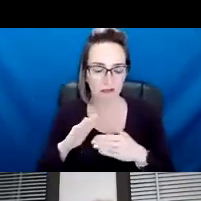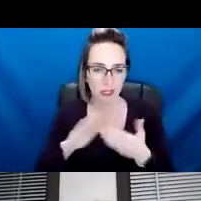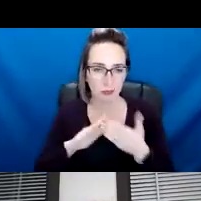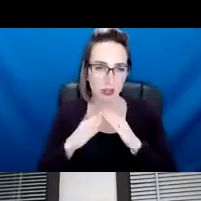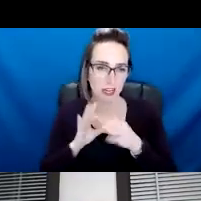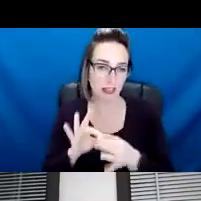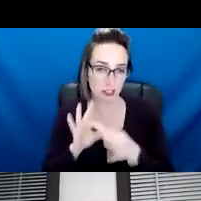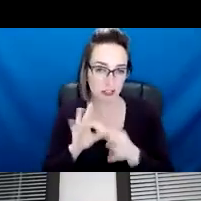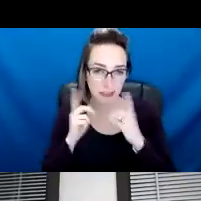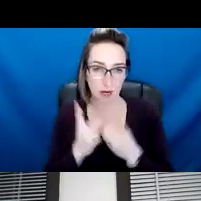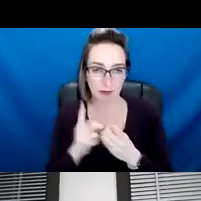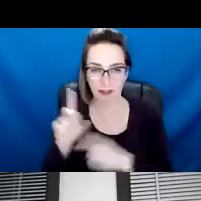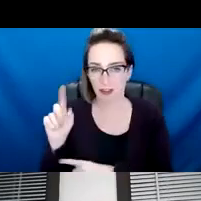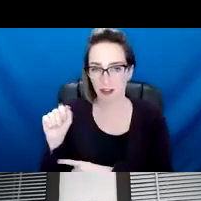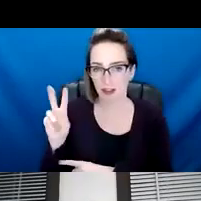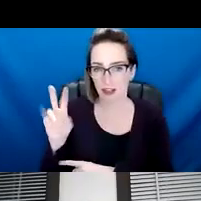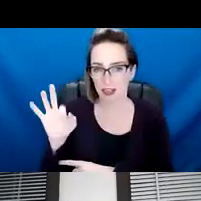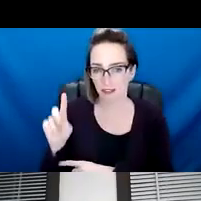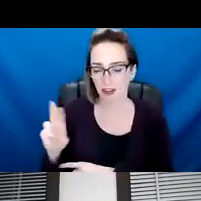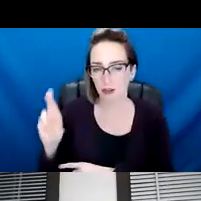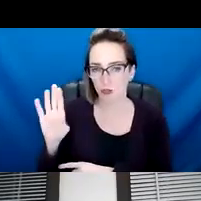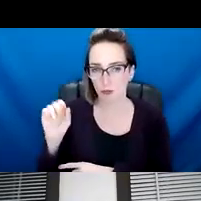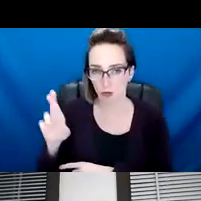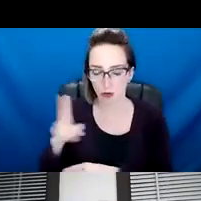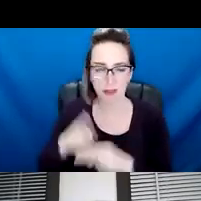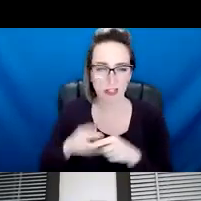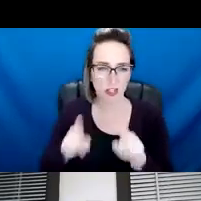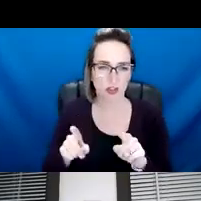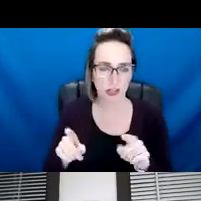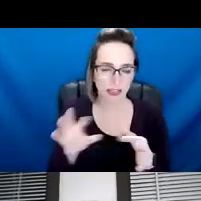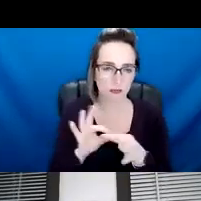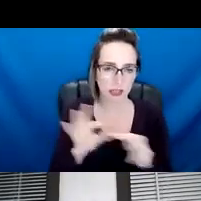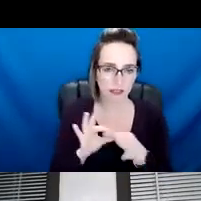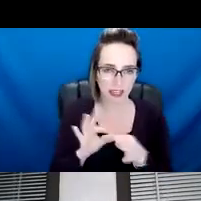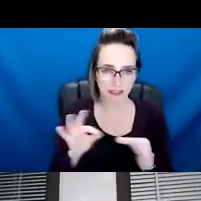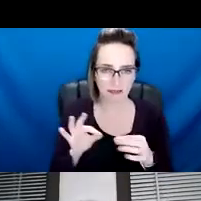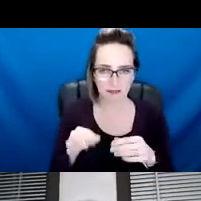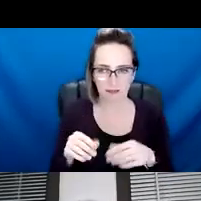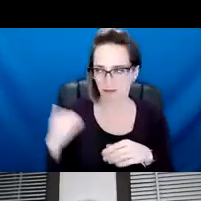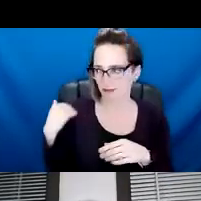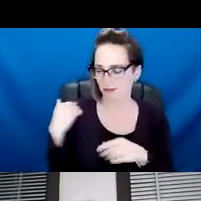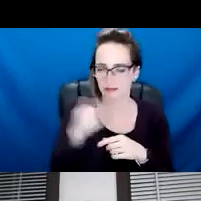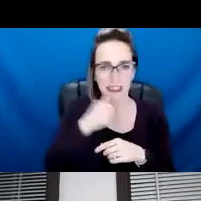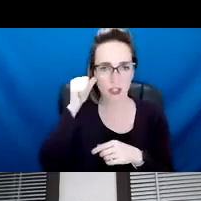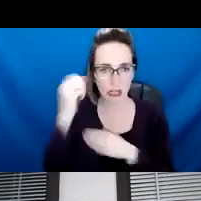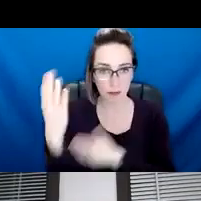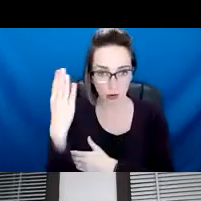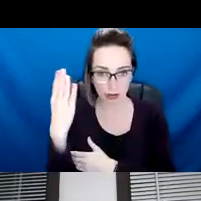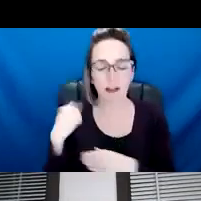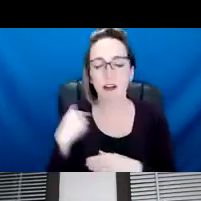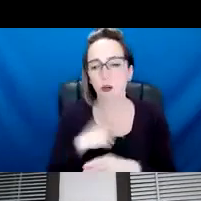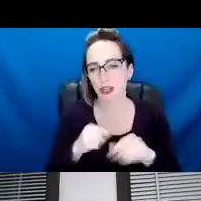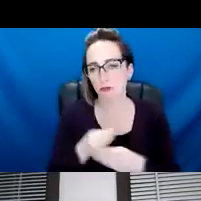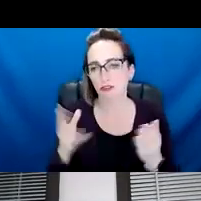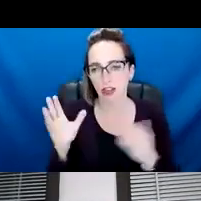did speak on this, um, during the briefing, uh, to Council that happened yesterday morning, um, and we can provide that link